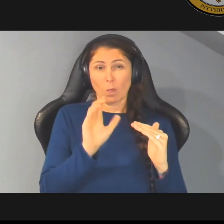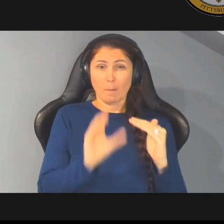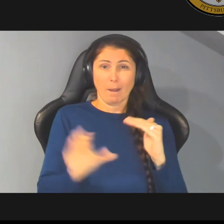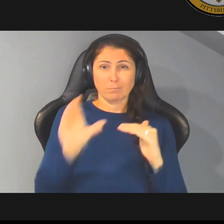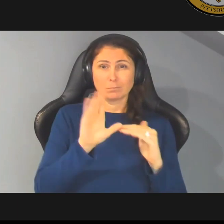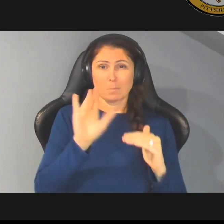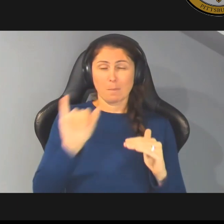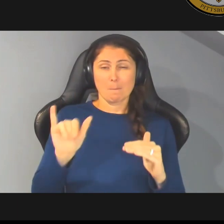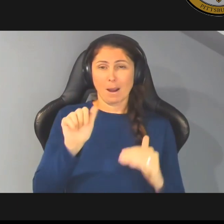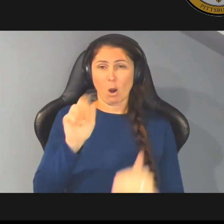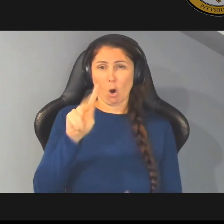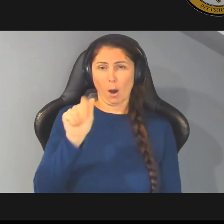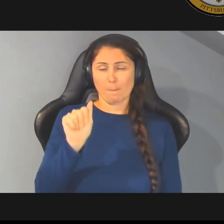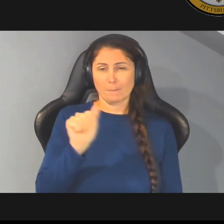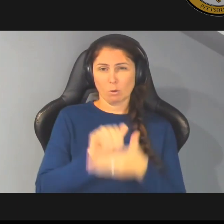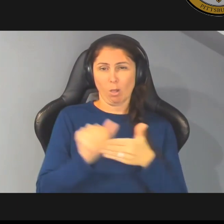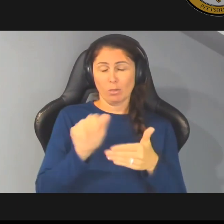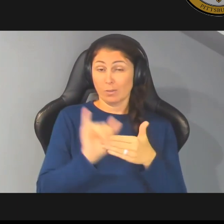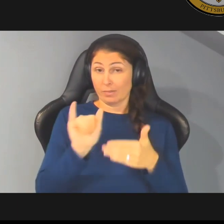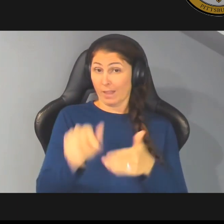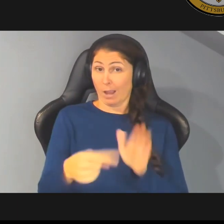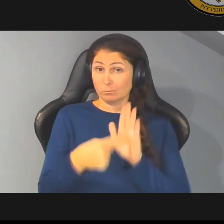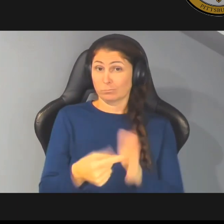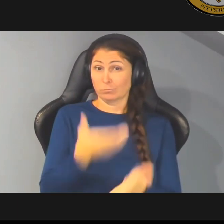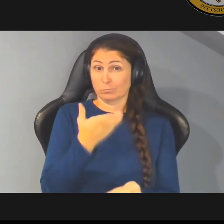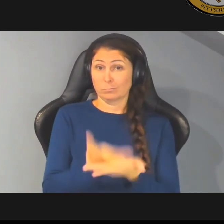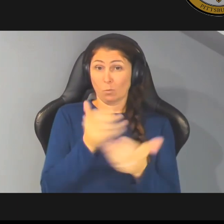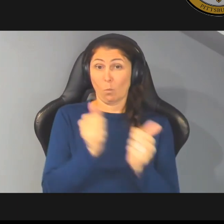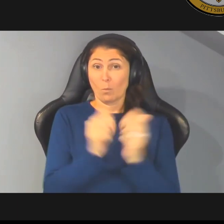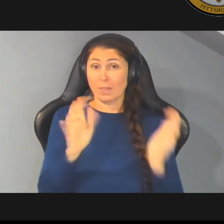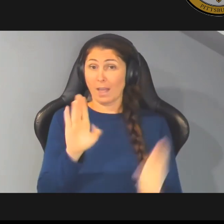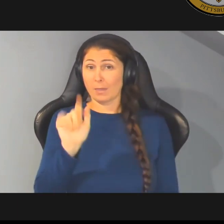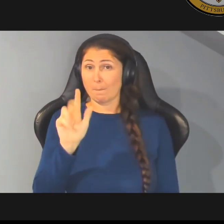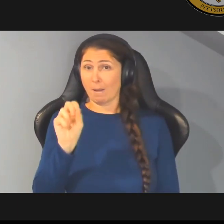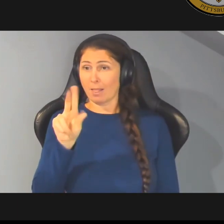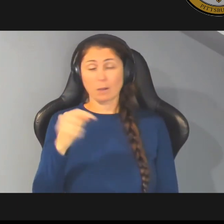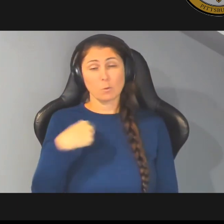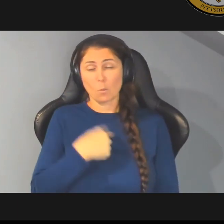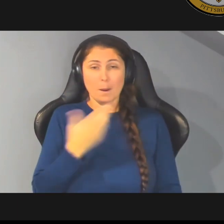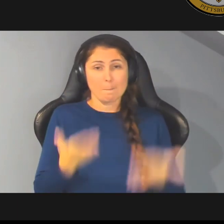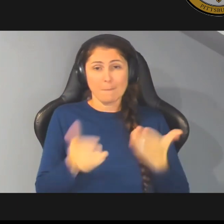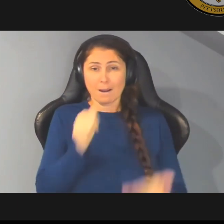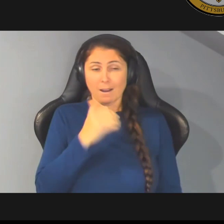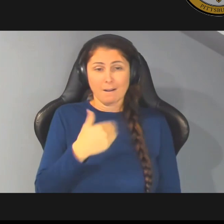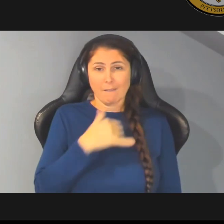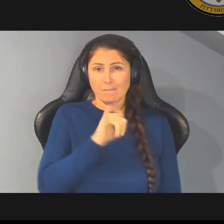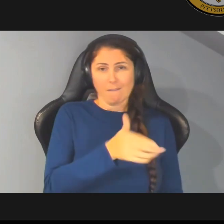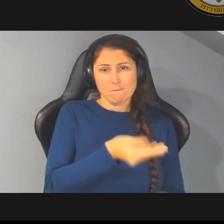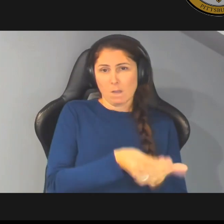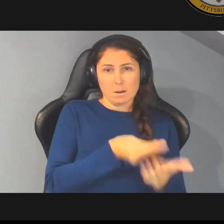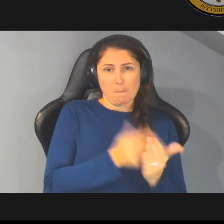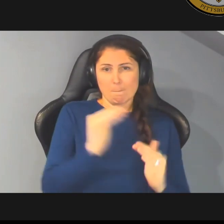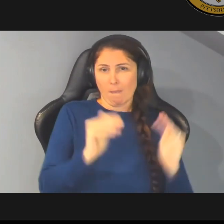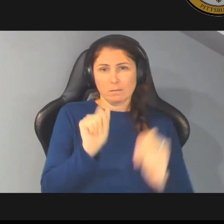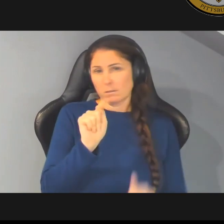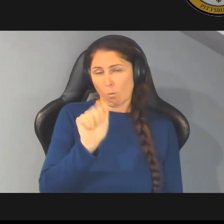so that just goes to show that without the bailout we might not have a fund balance at all um